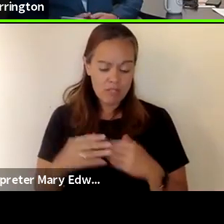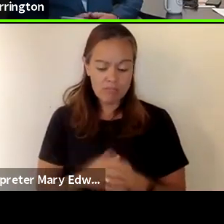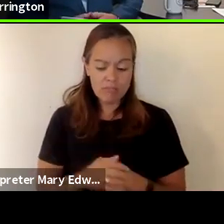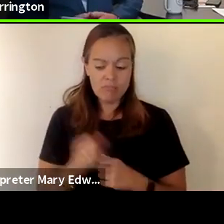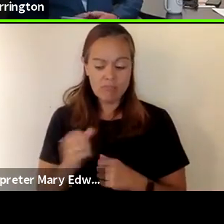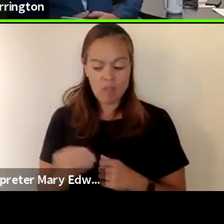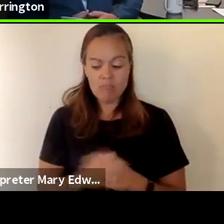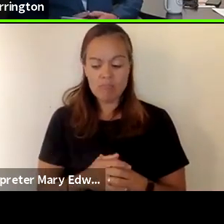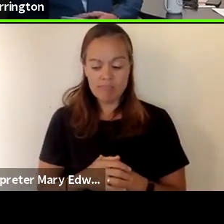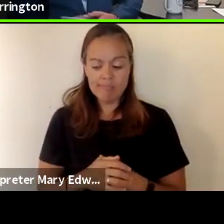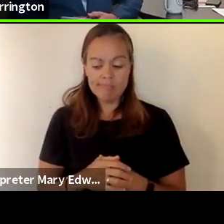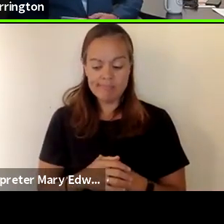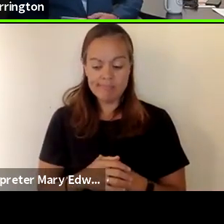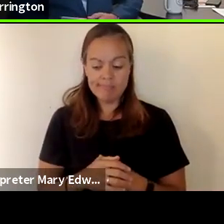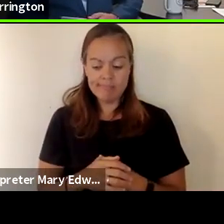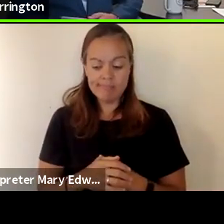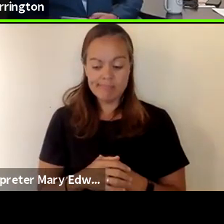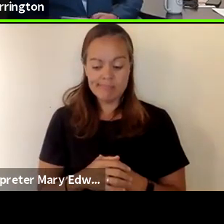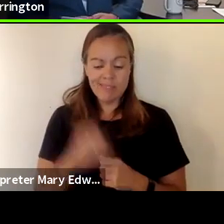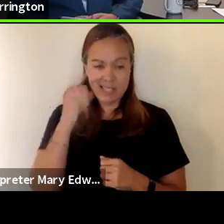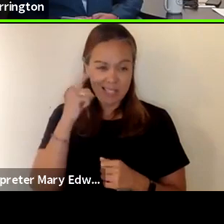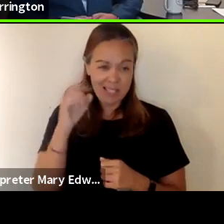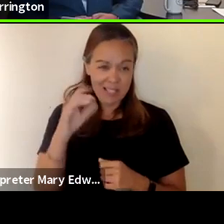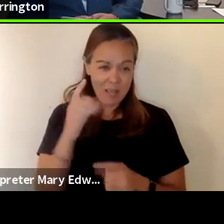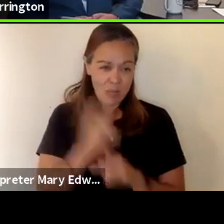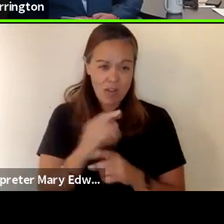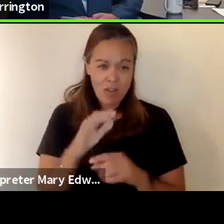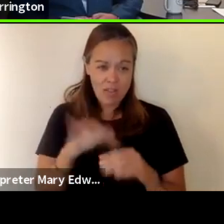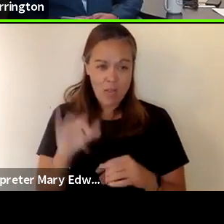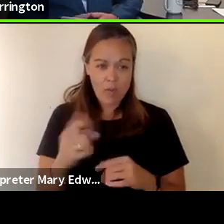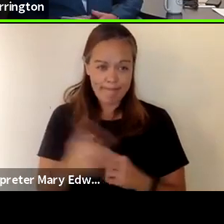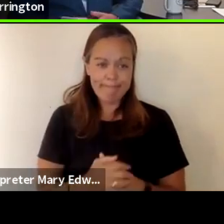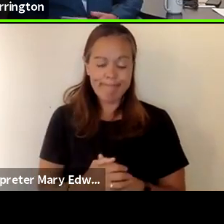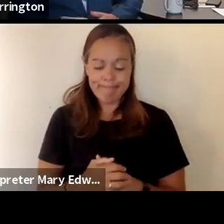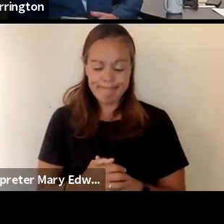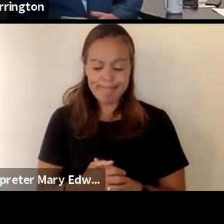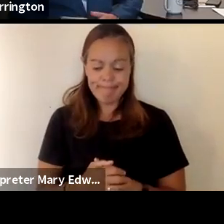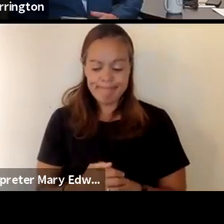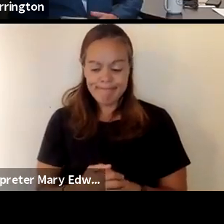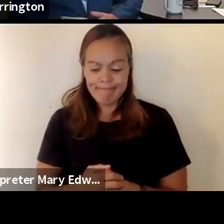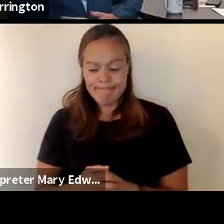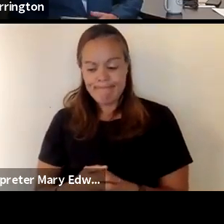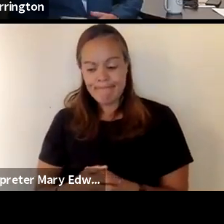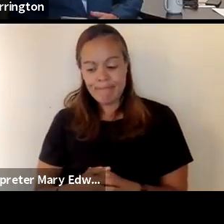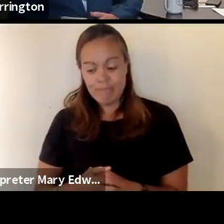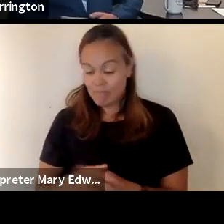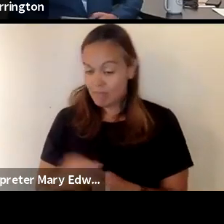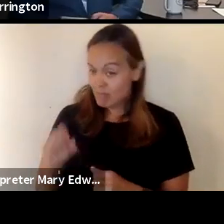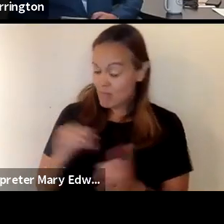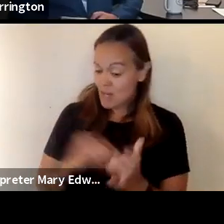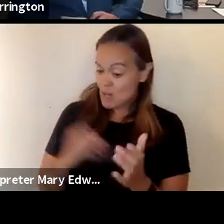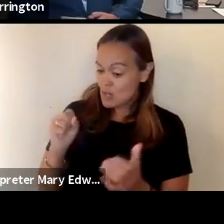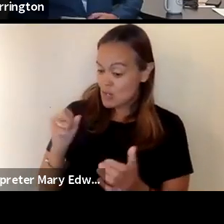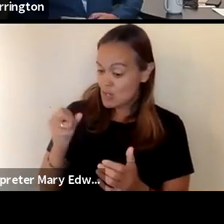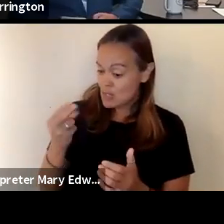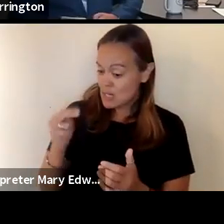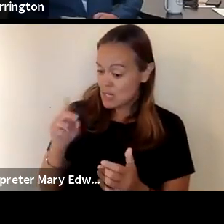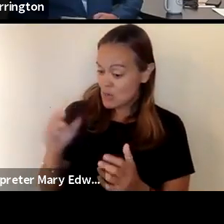so uh i i think i'm correct on that one dr shindy do you have anything to add to that